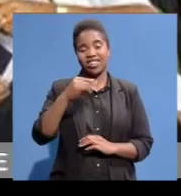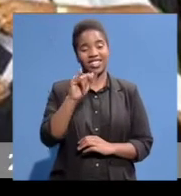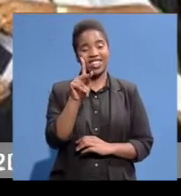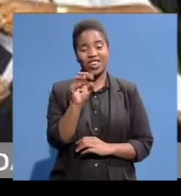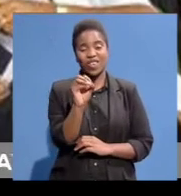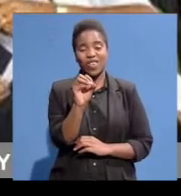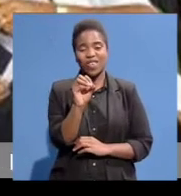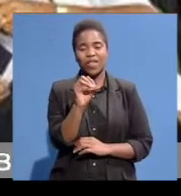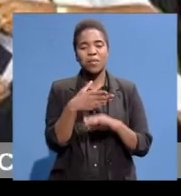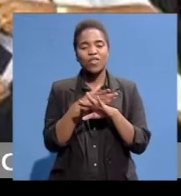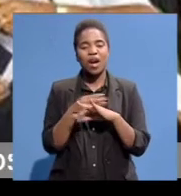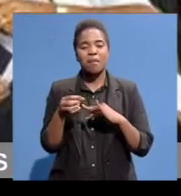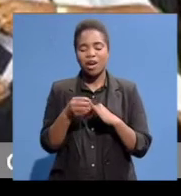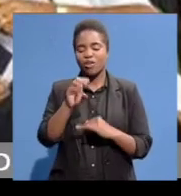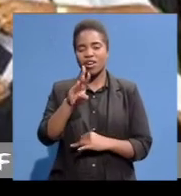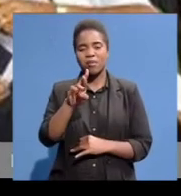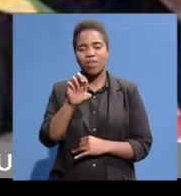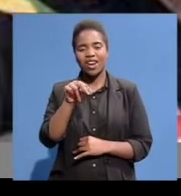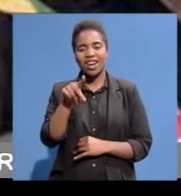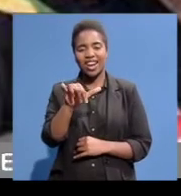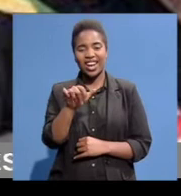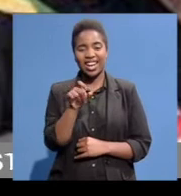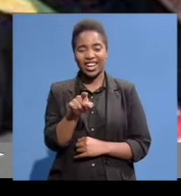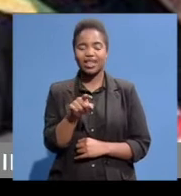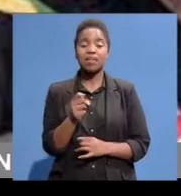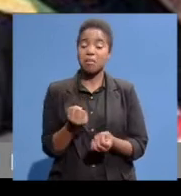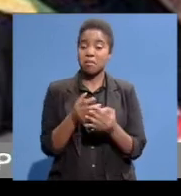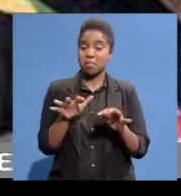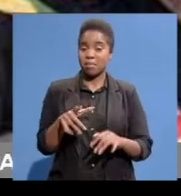A serious revolution A lot of people A lot of people A